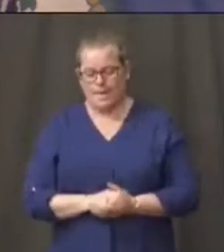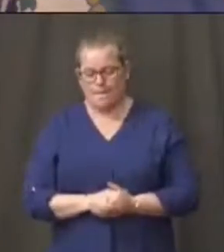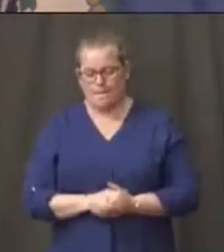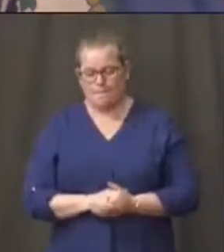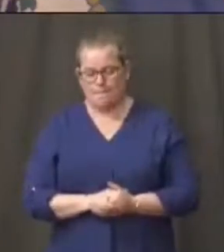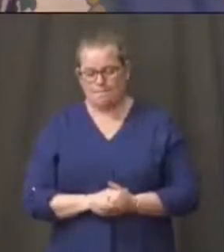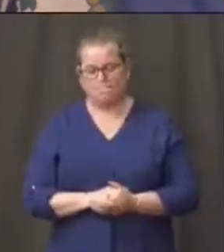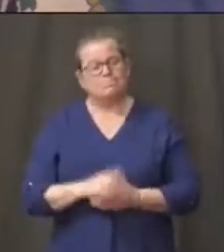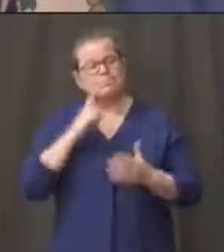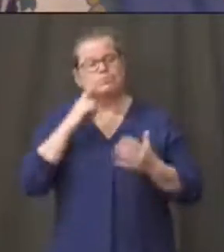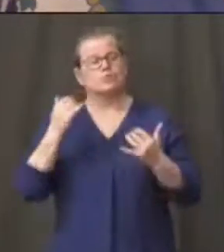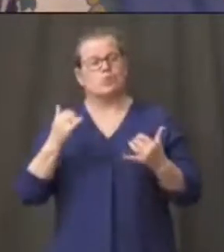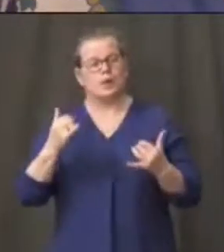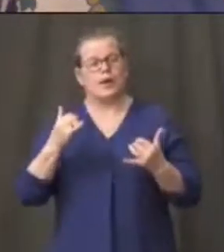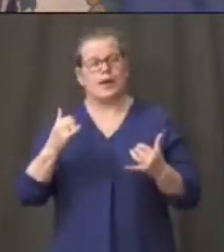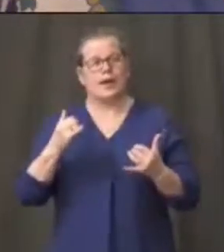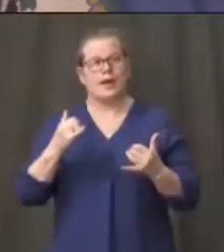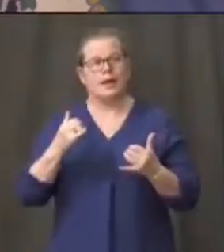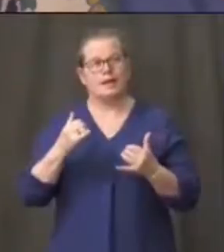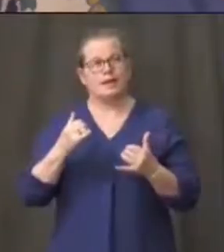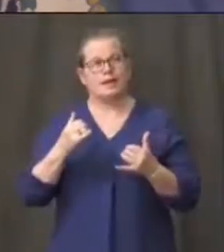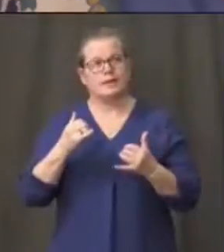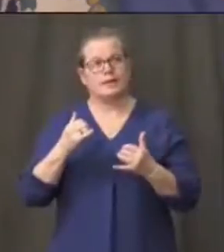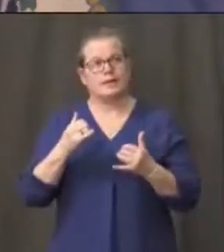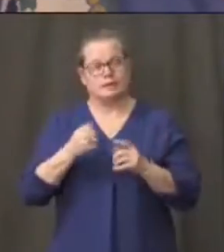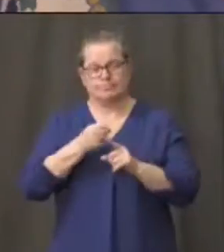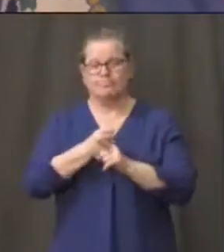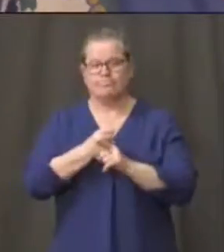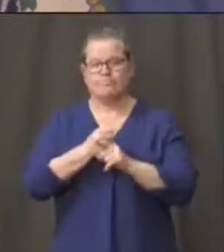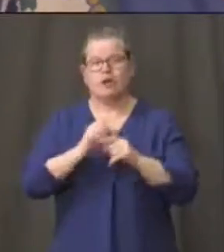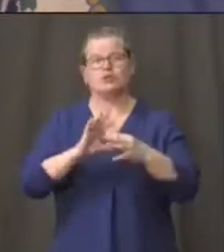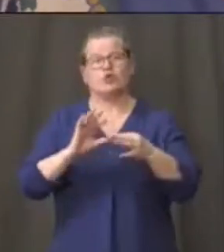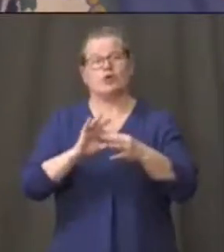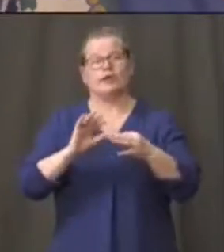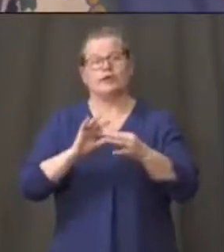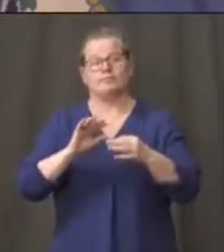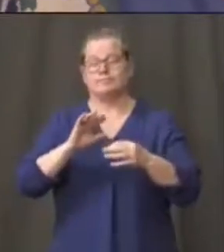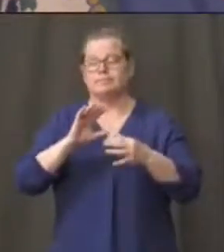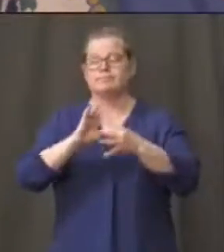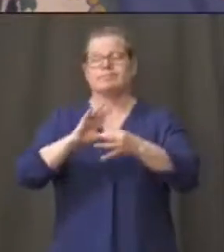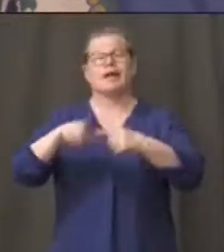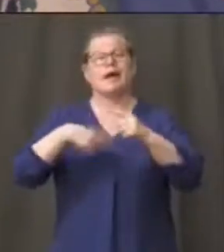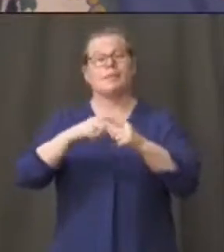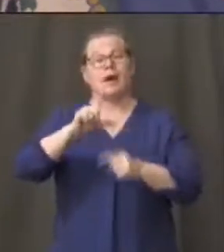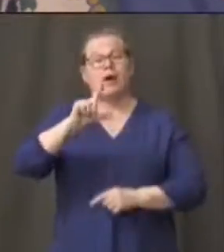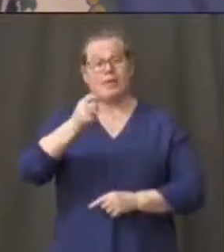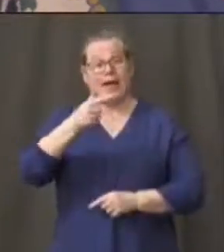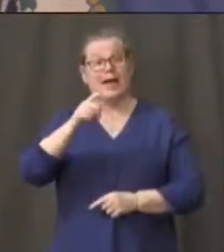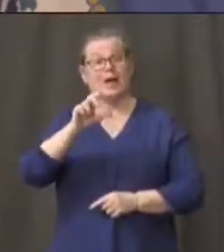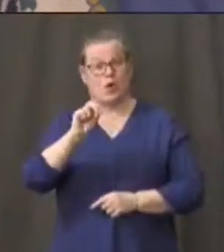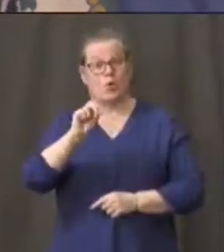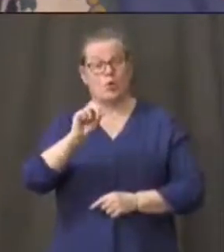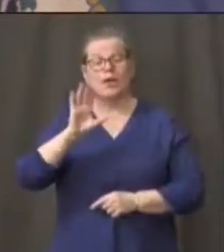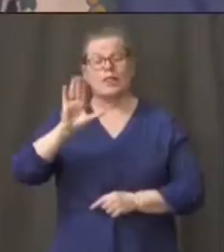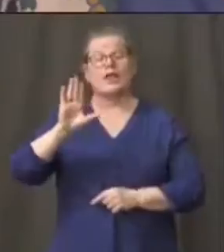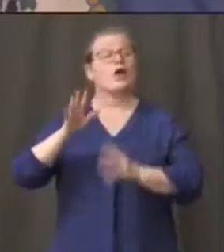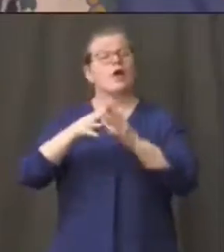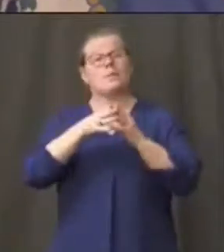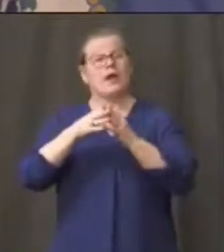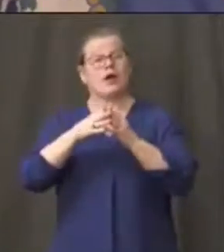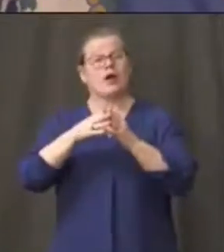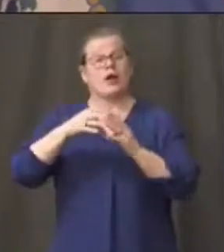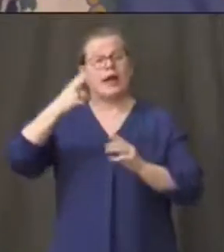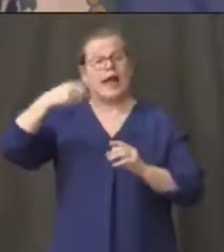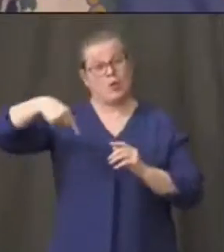make you think that it's lego lego is uh the american base is in enfield connecticut and uh